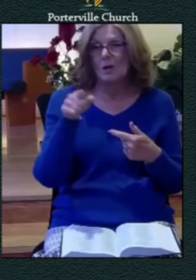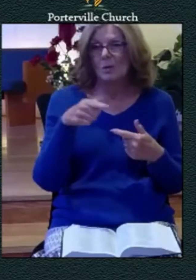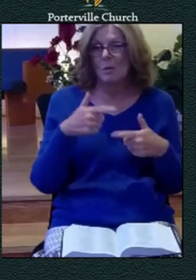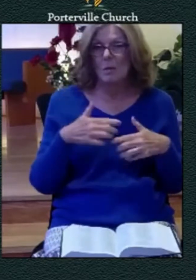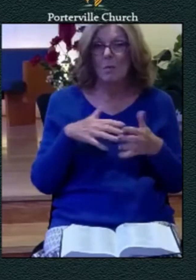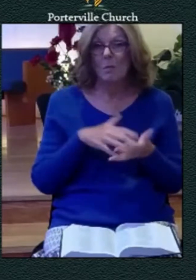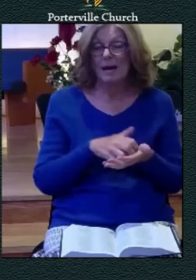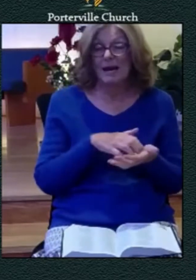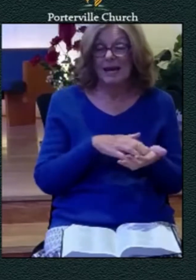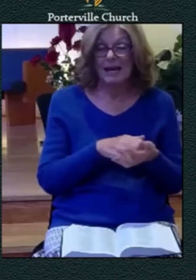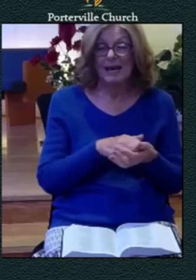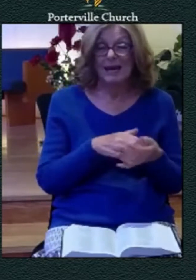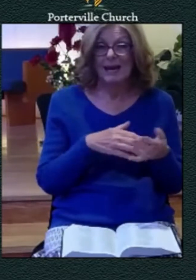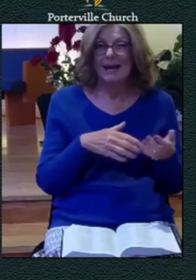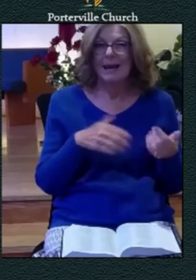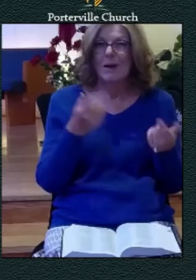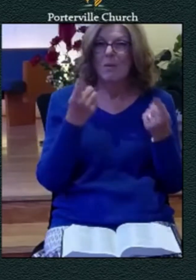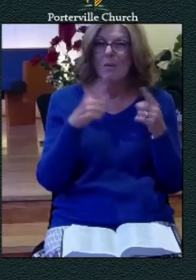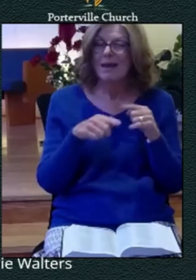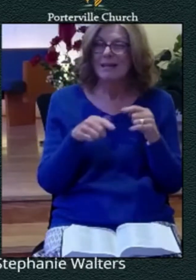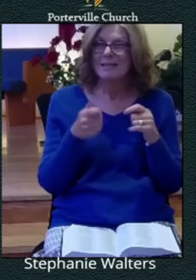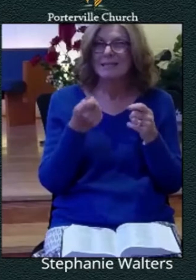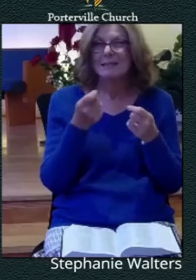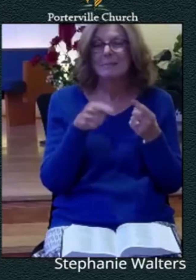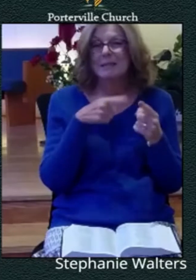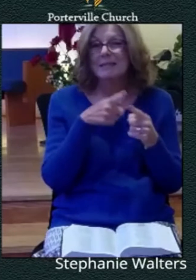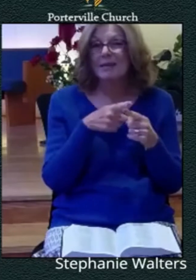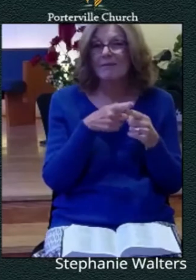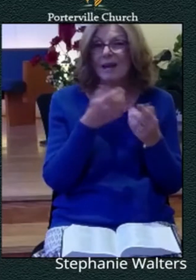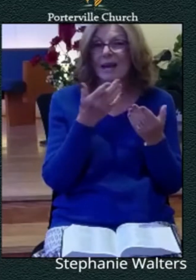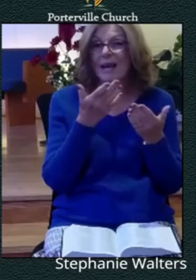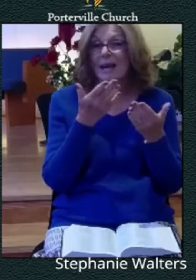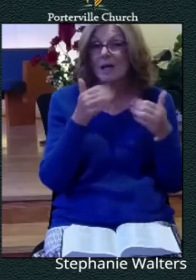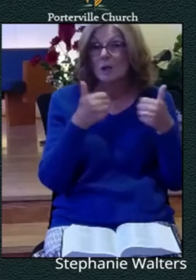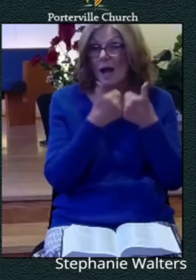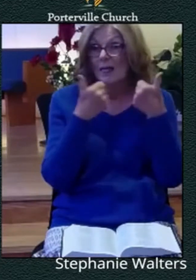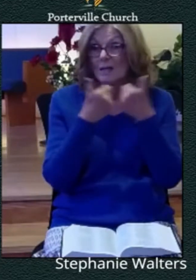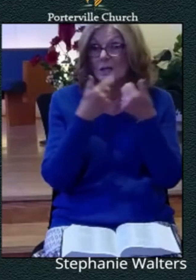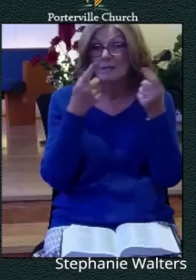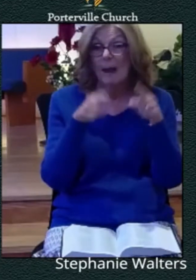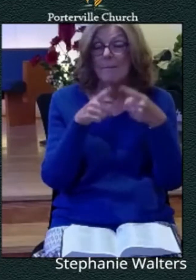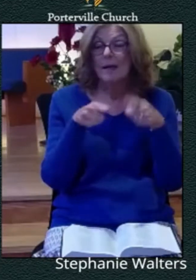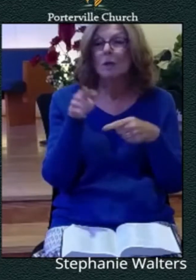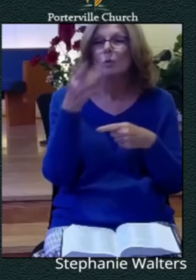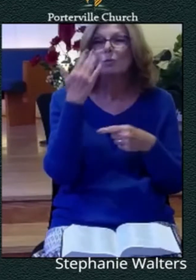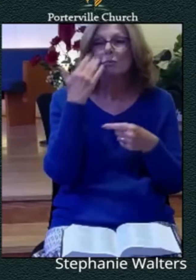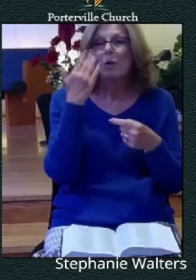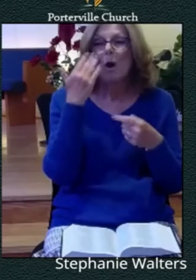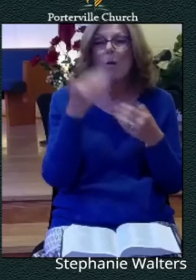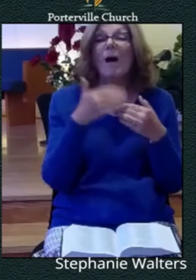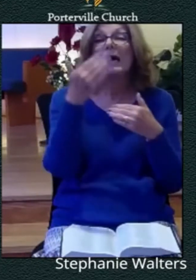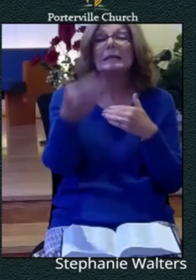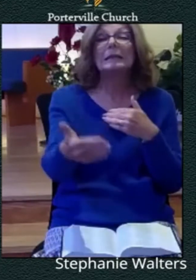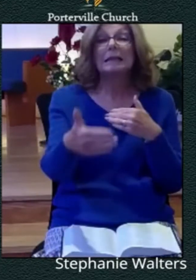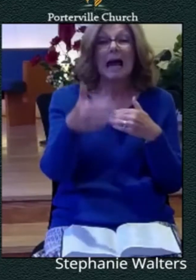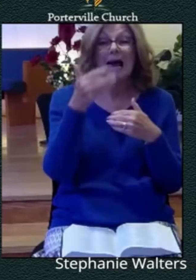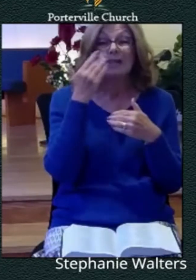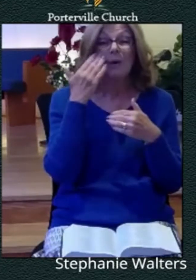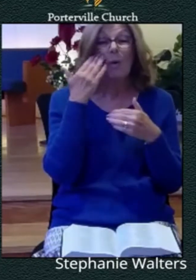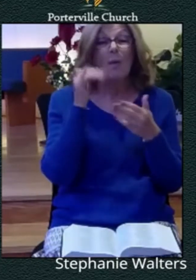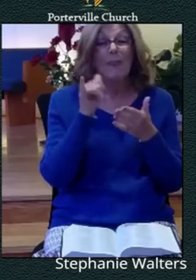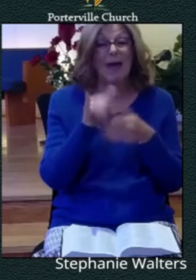circumstances arise or certain challenges come in you know ahead of time that's going to be a hard place for me